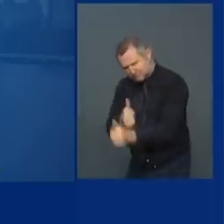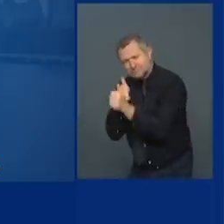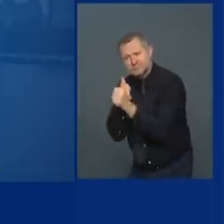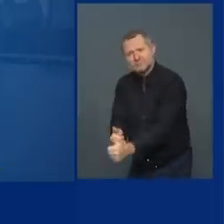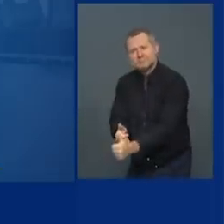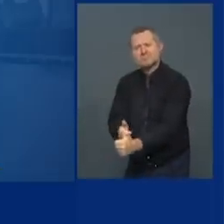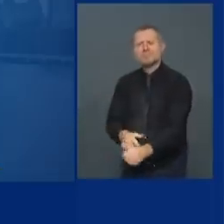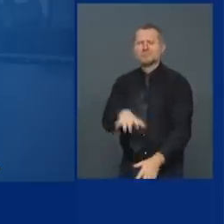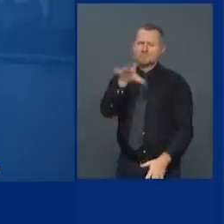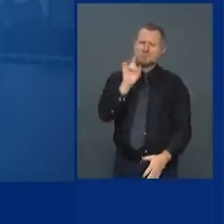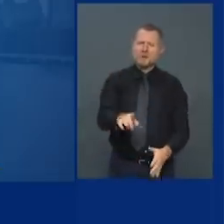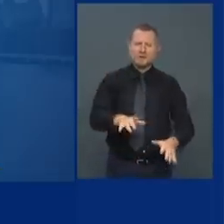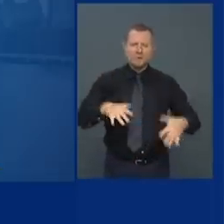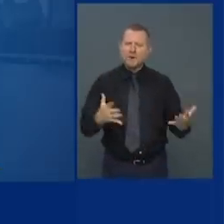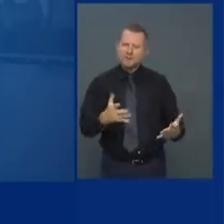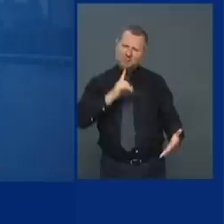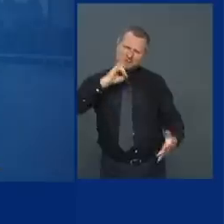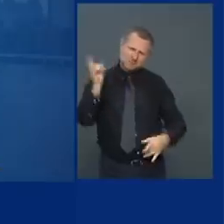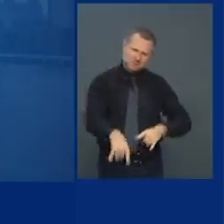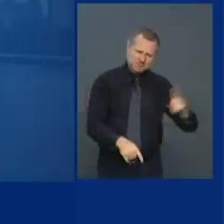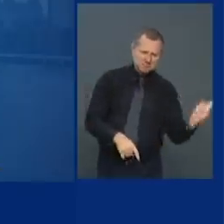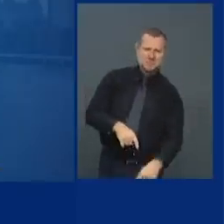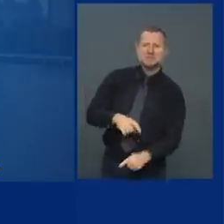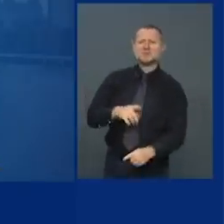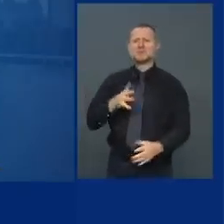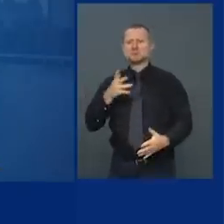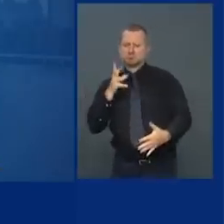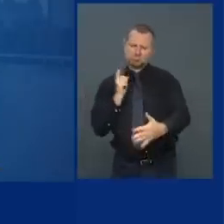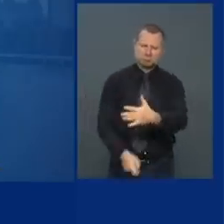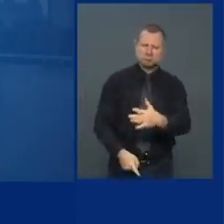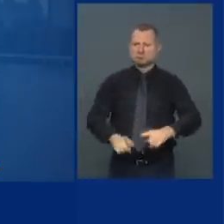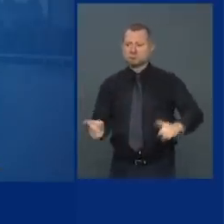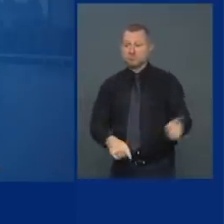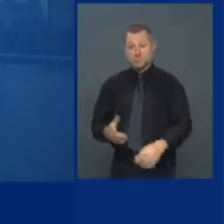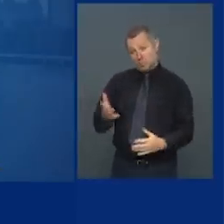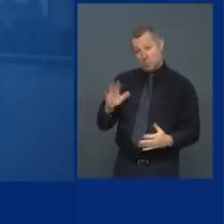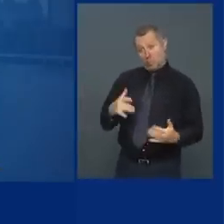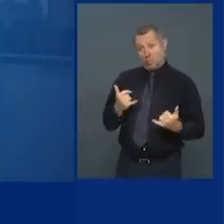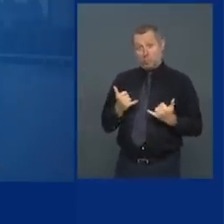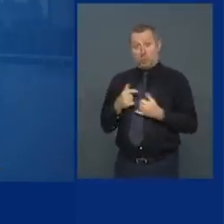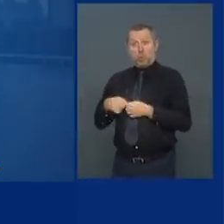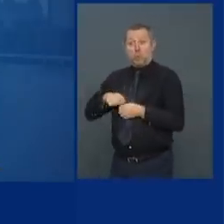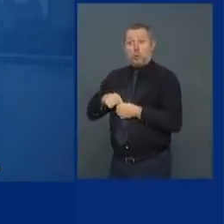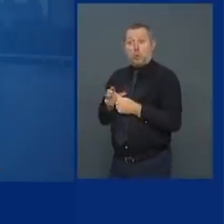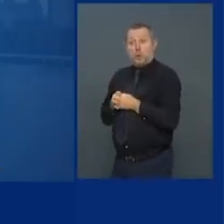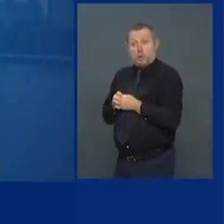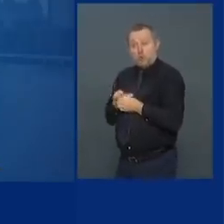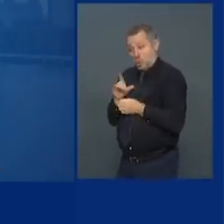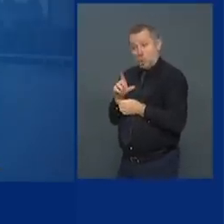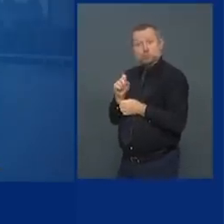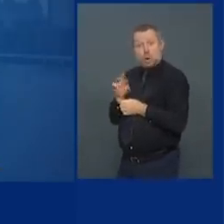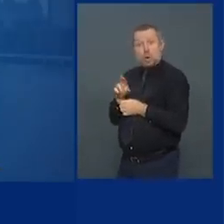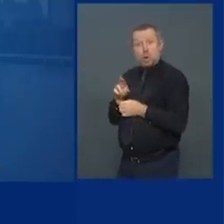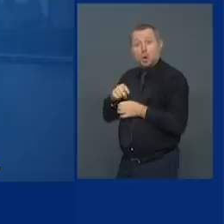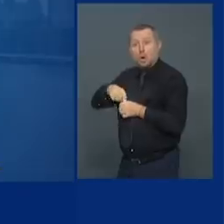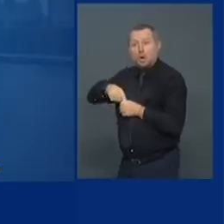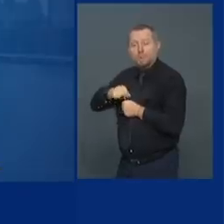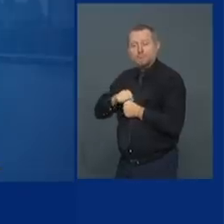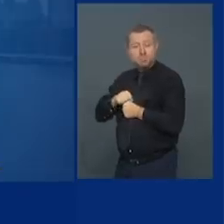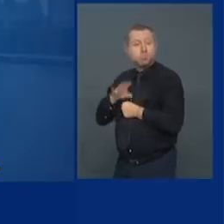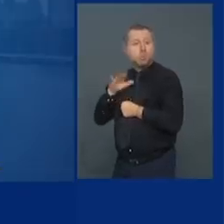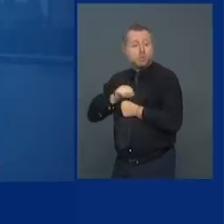today can be community spread tomorrow. A cluster today can be community spread tomorrow.